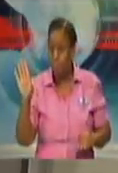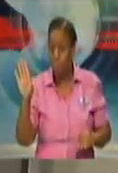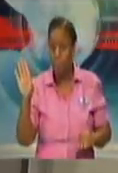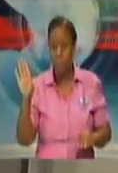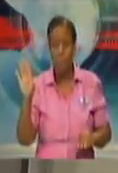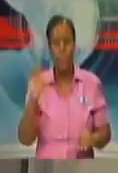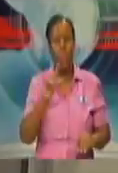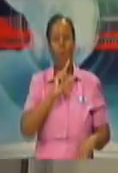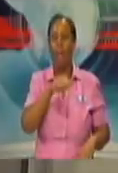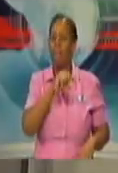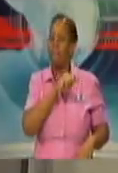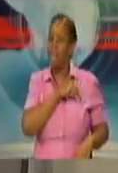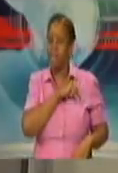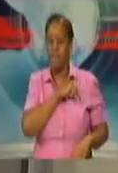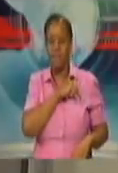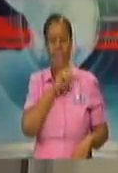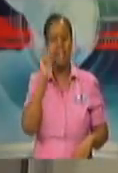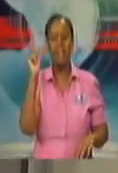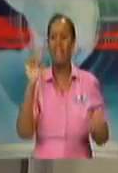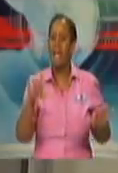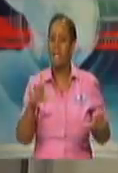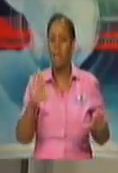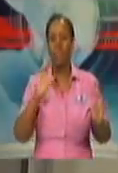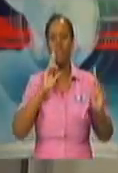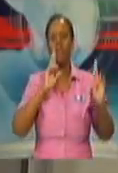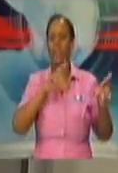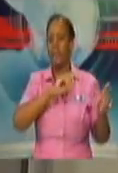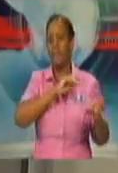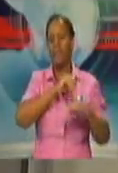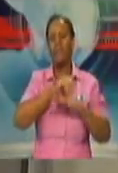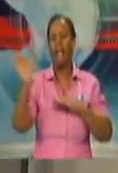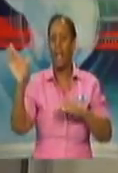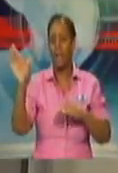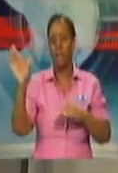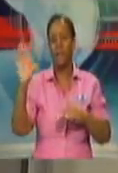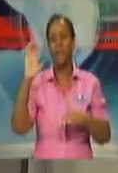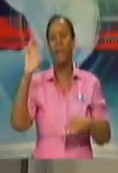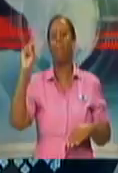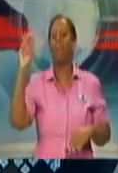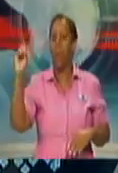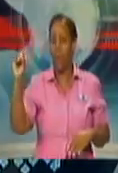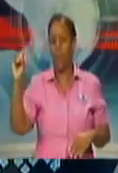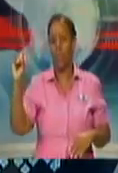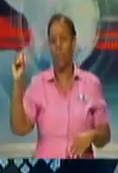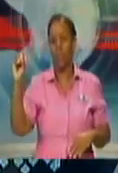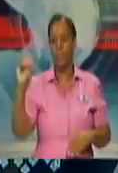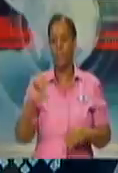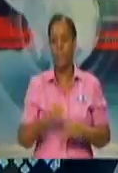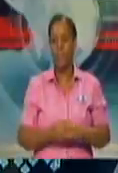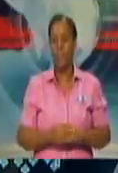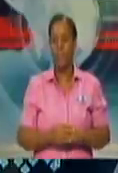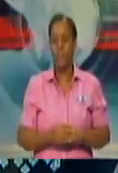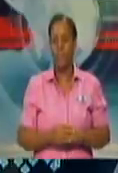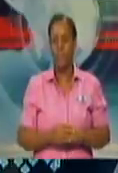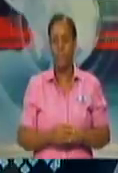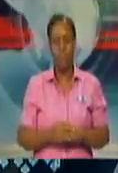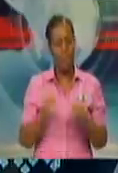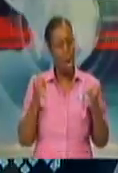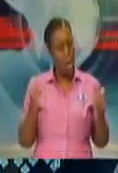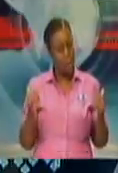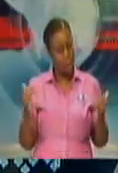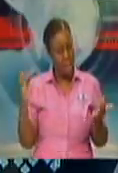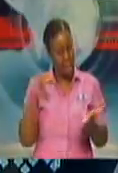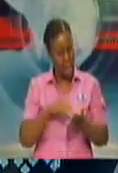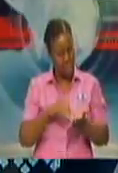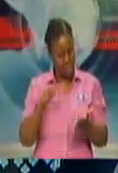has agreed to send results to him. So I hand you over to the chief medical officer. Right. So in terms of your question, I haven't received